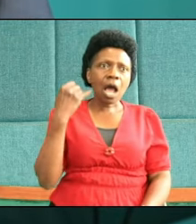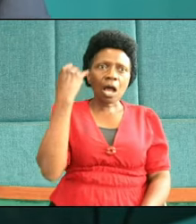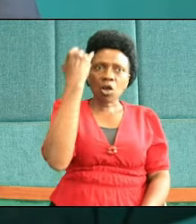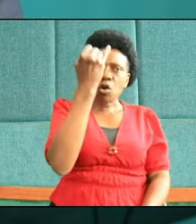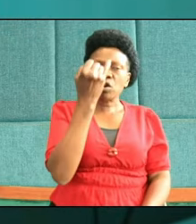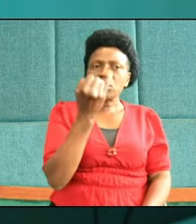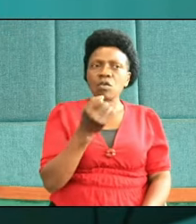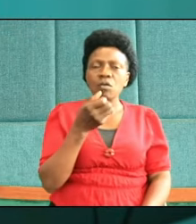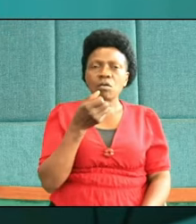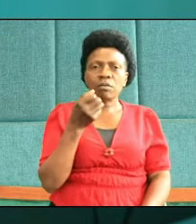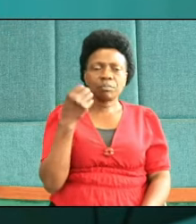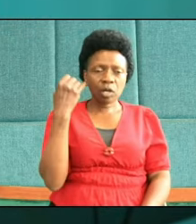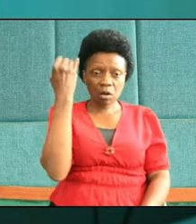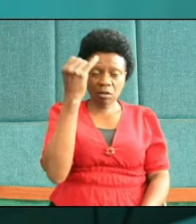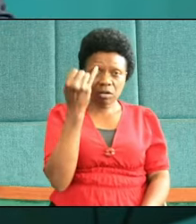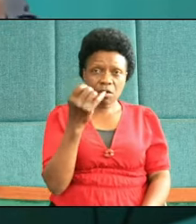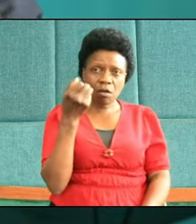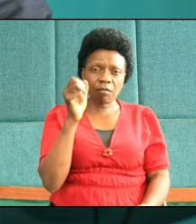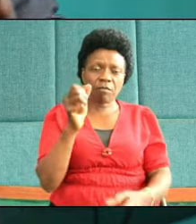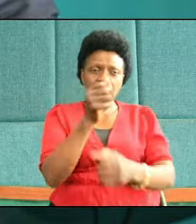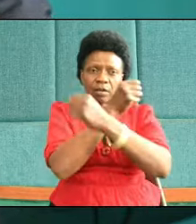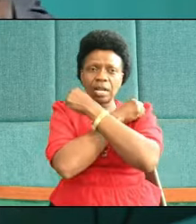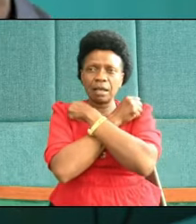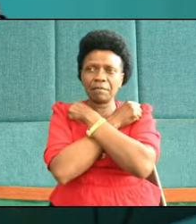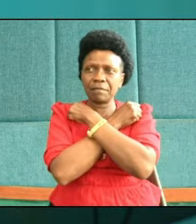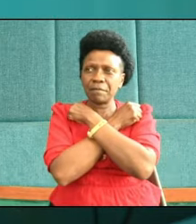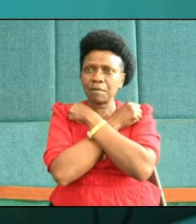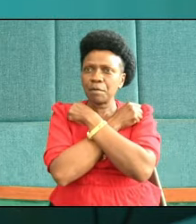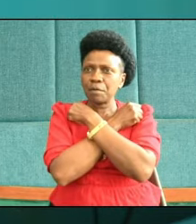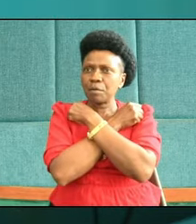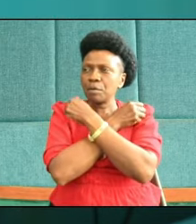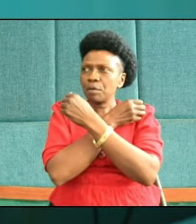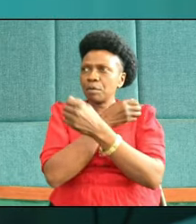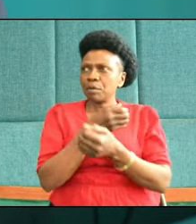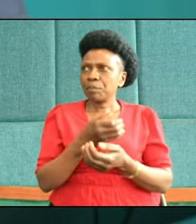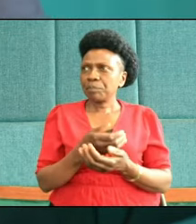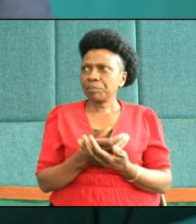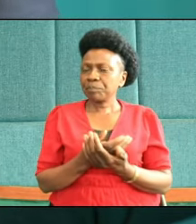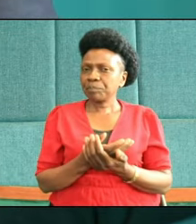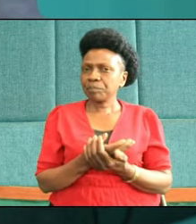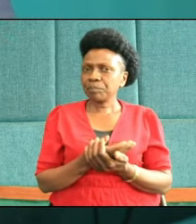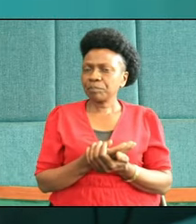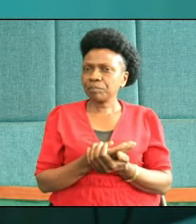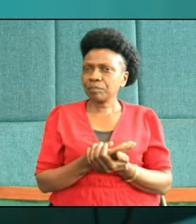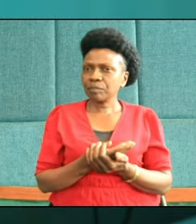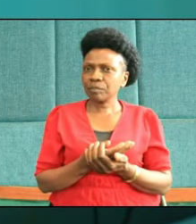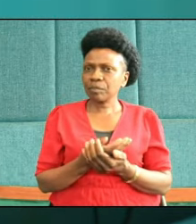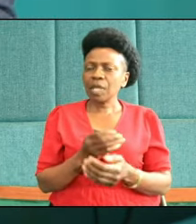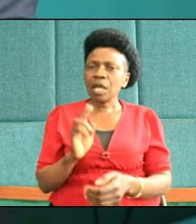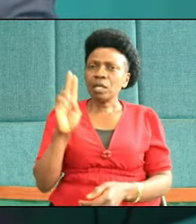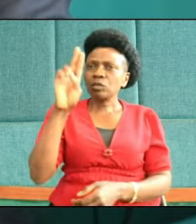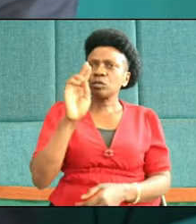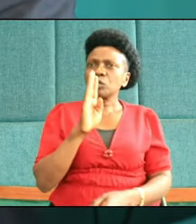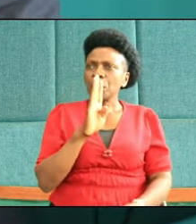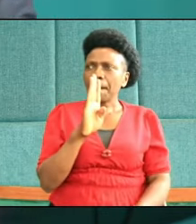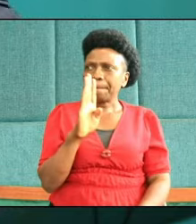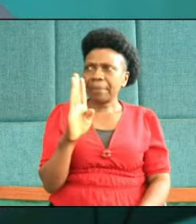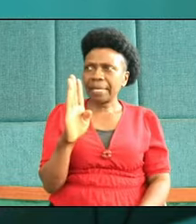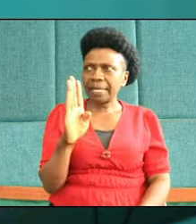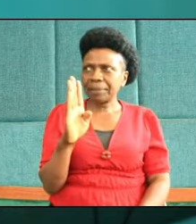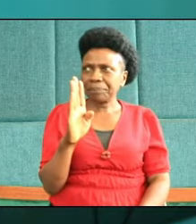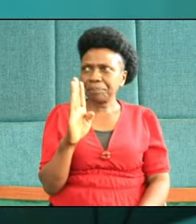and inside this temple where there was goddess of love, it used to habit